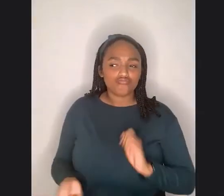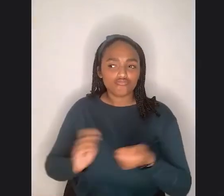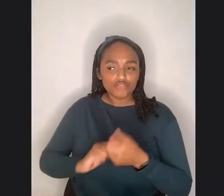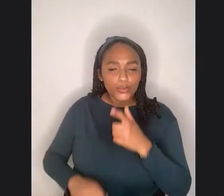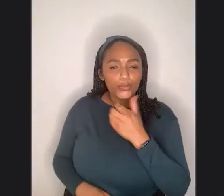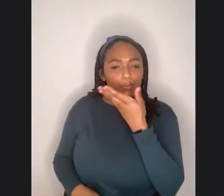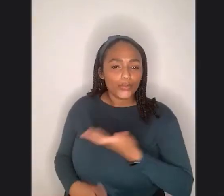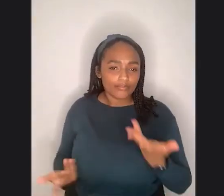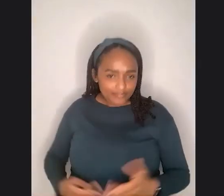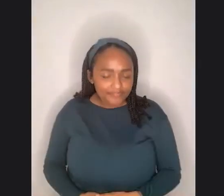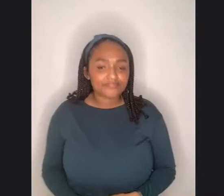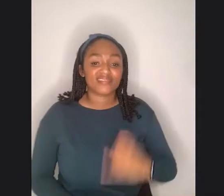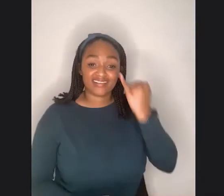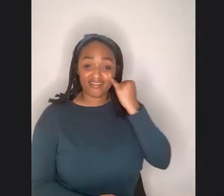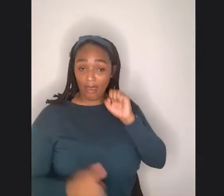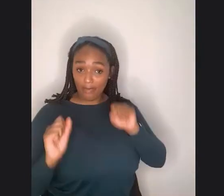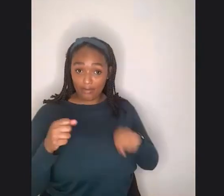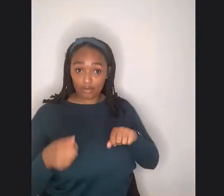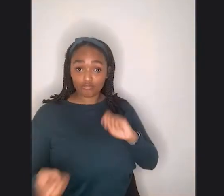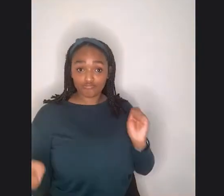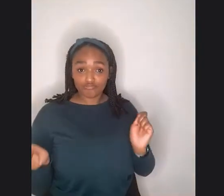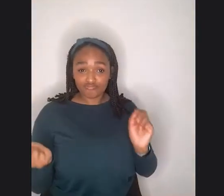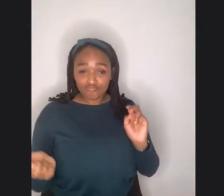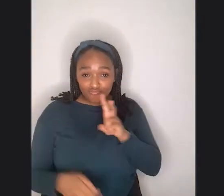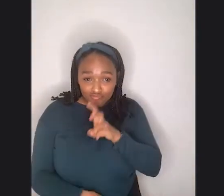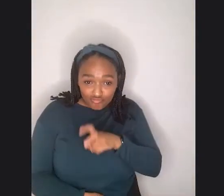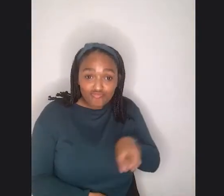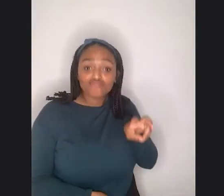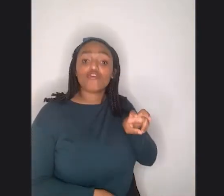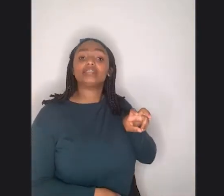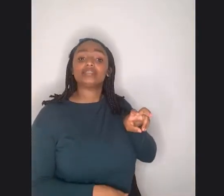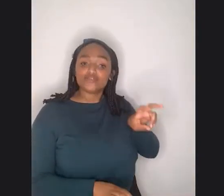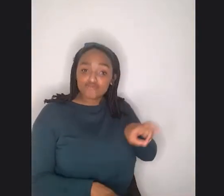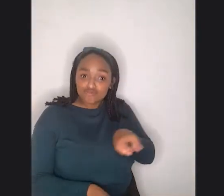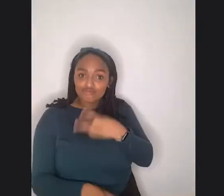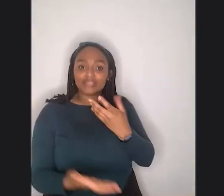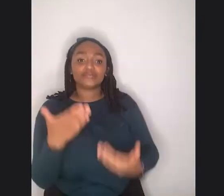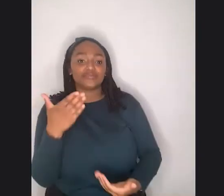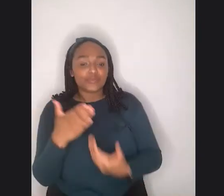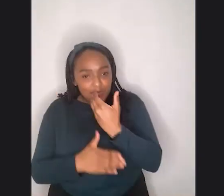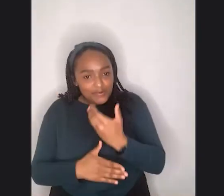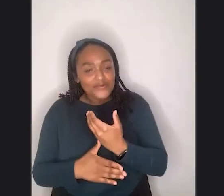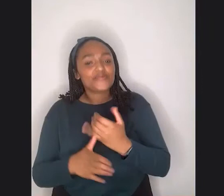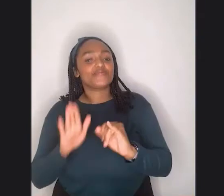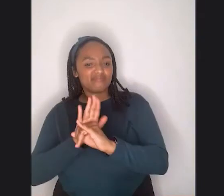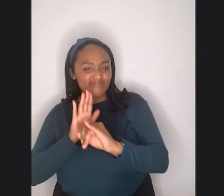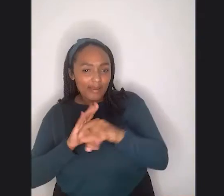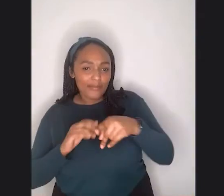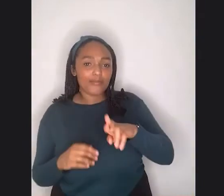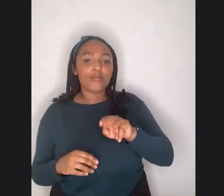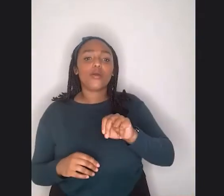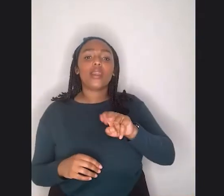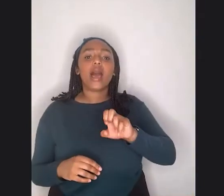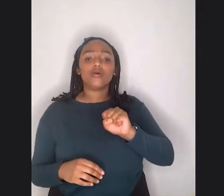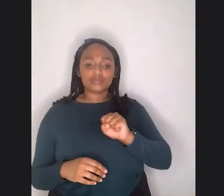able to make a good transition and somehow lead people towards curves become them, I would love that. I would, I would honestly